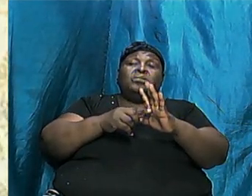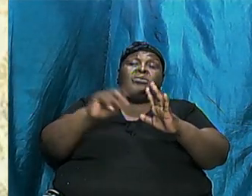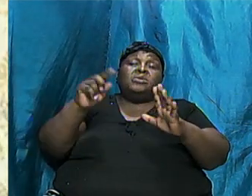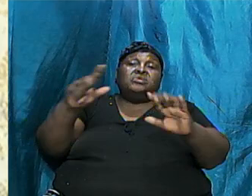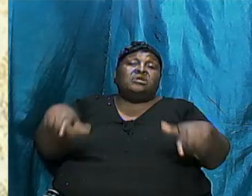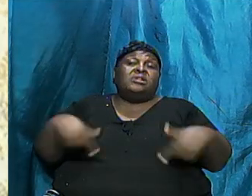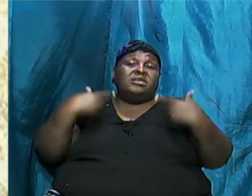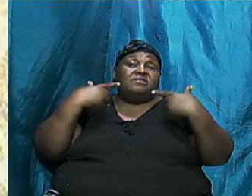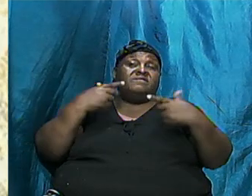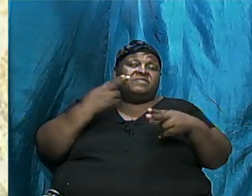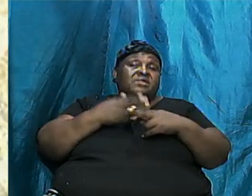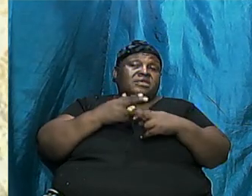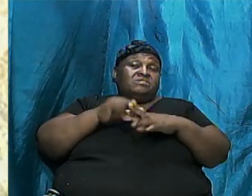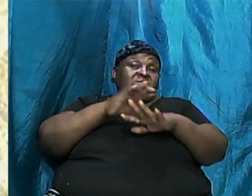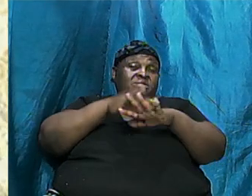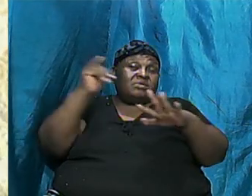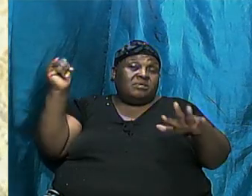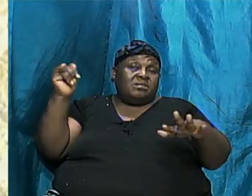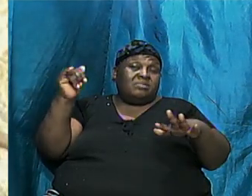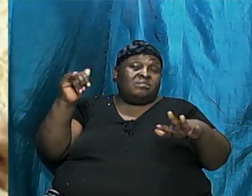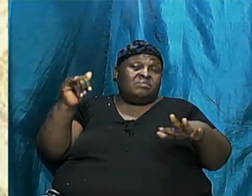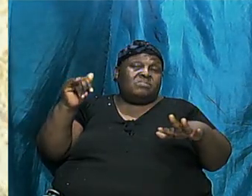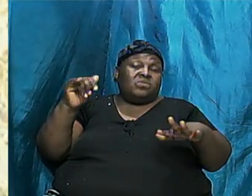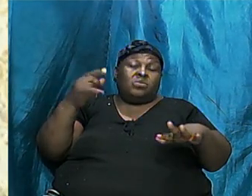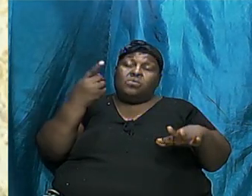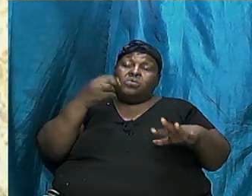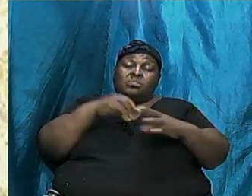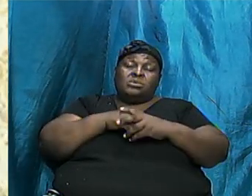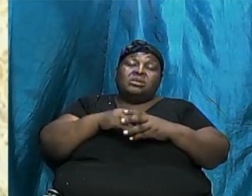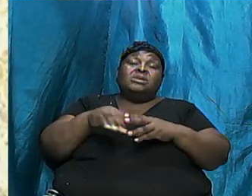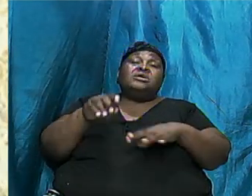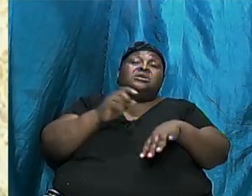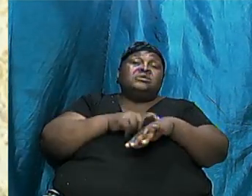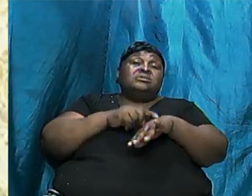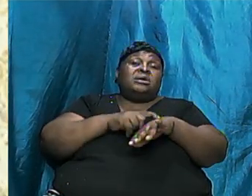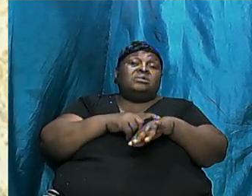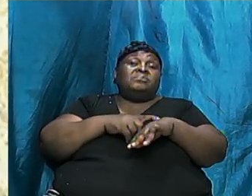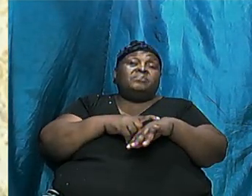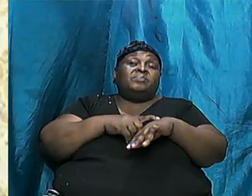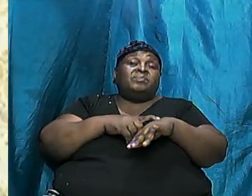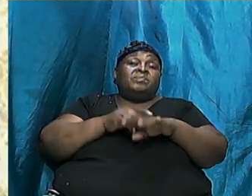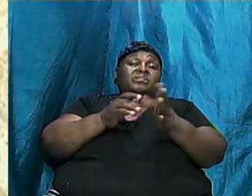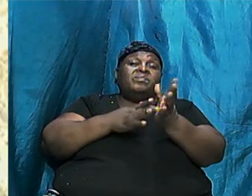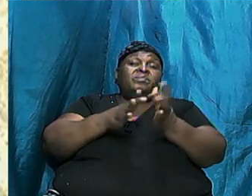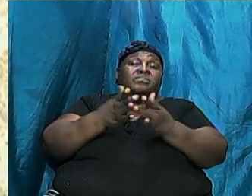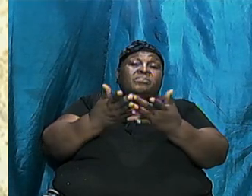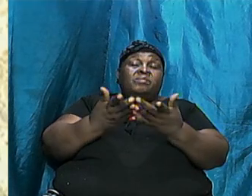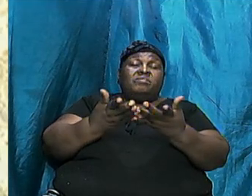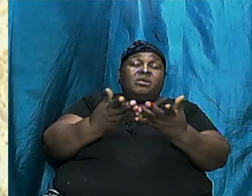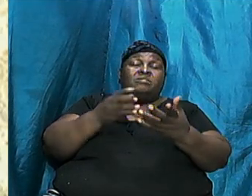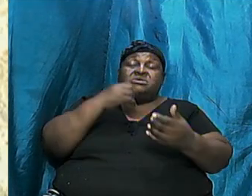back. are going to find that only in recent times the Bible talks about